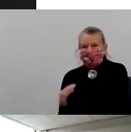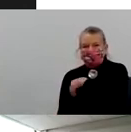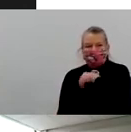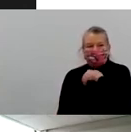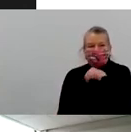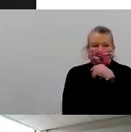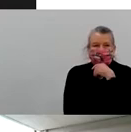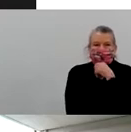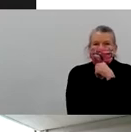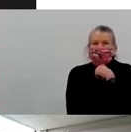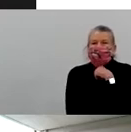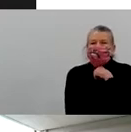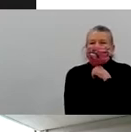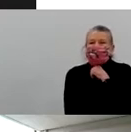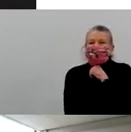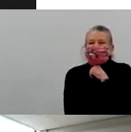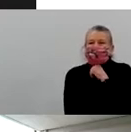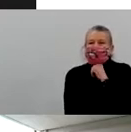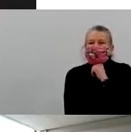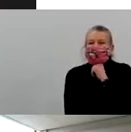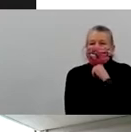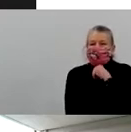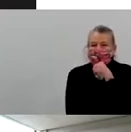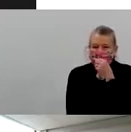been contributing to so much. Next slide, please.